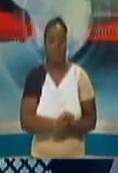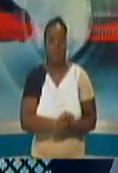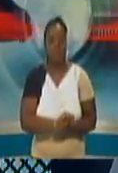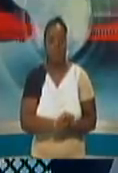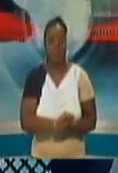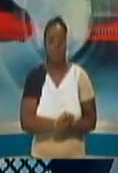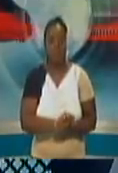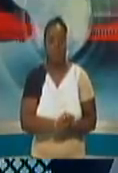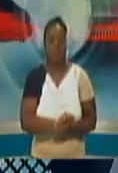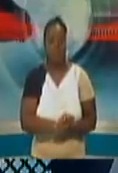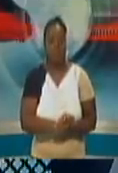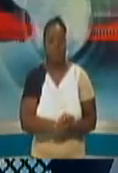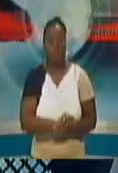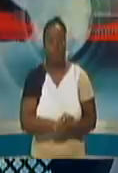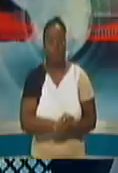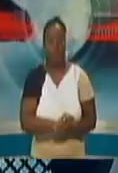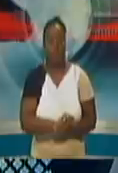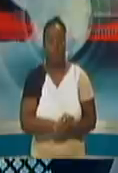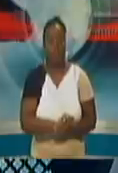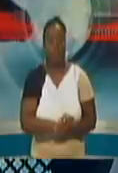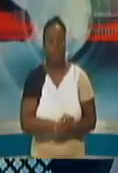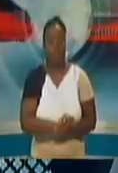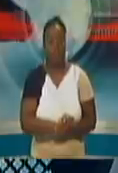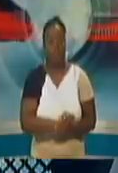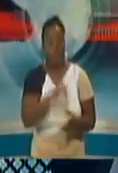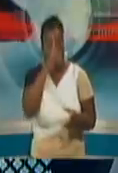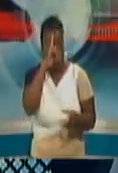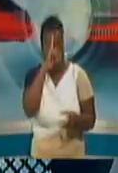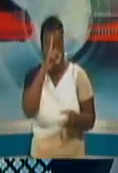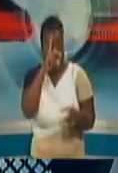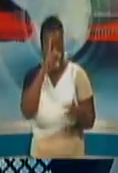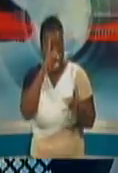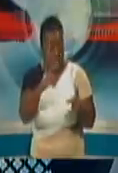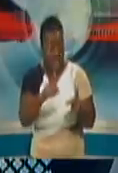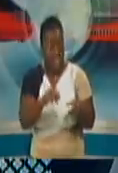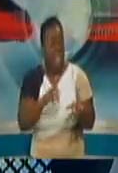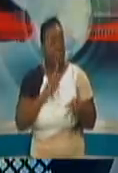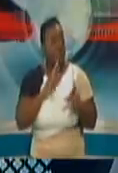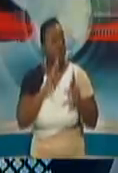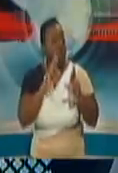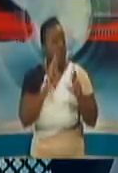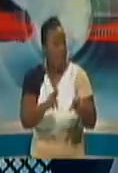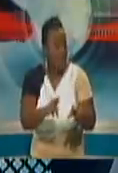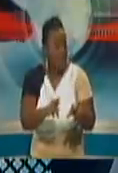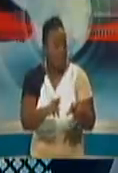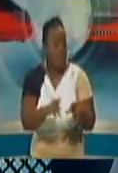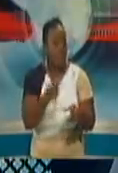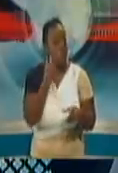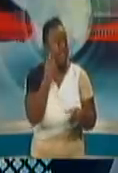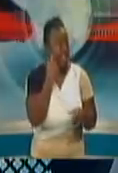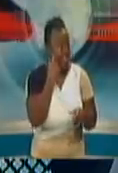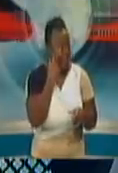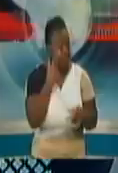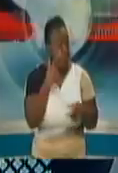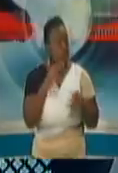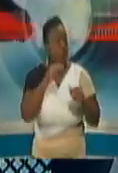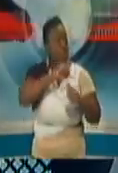to guinea pigs. We make our recommendations based on what we see before us epidemiologically.